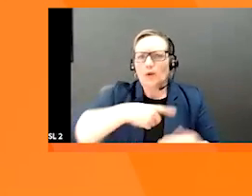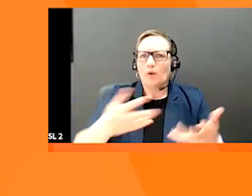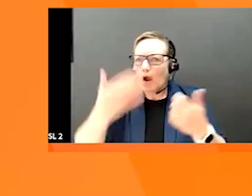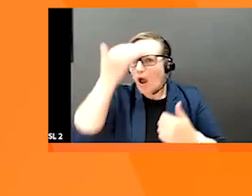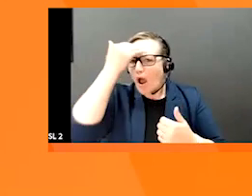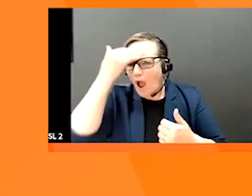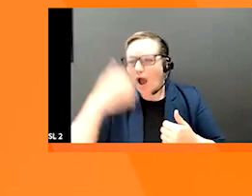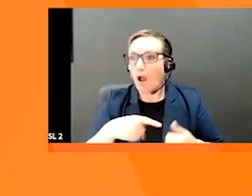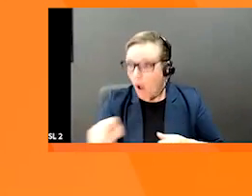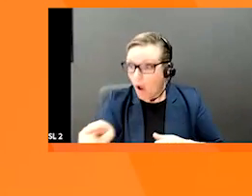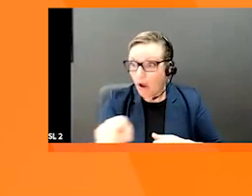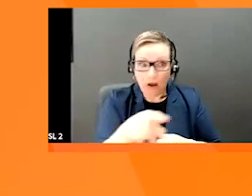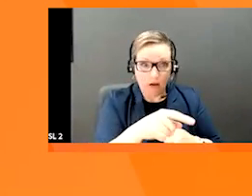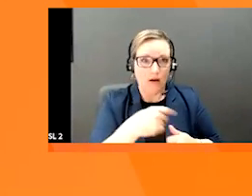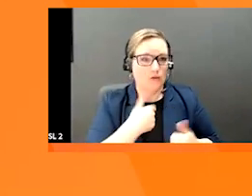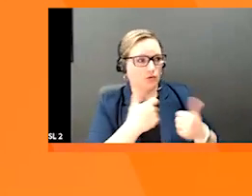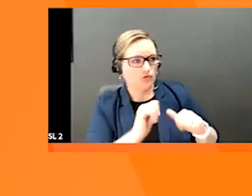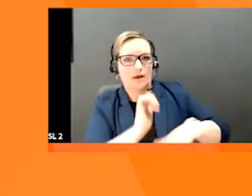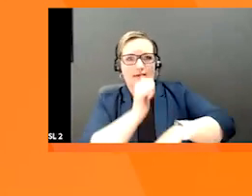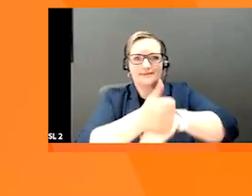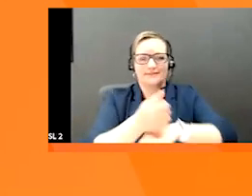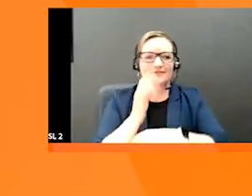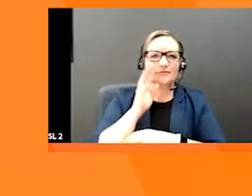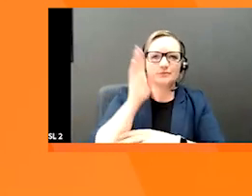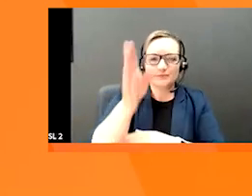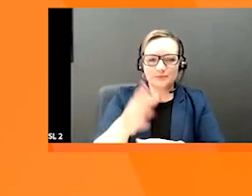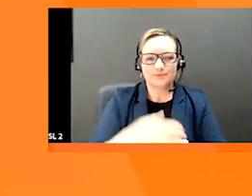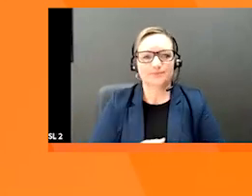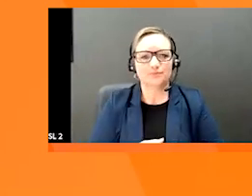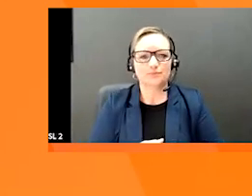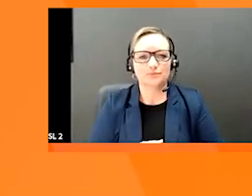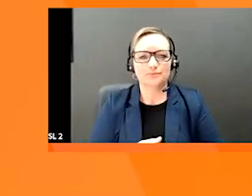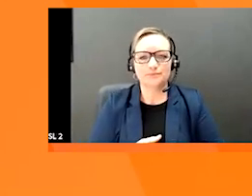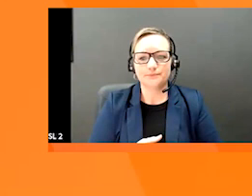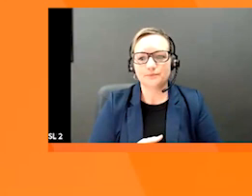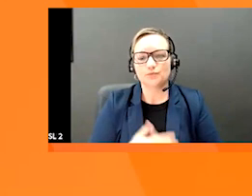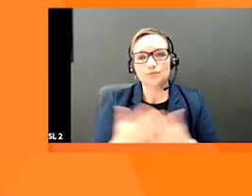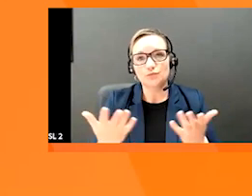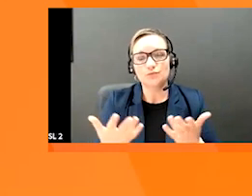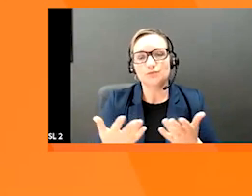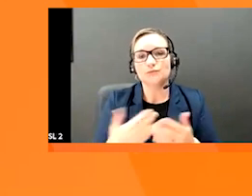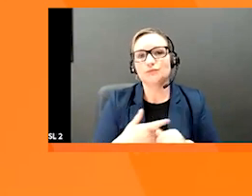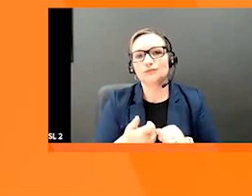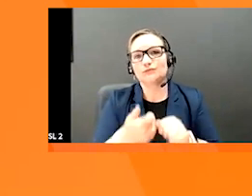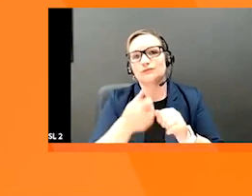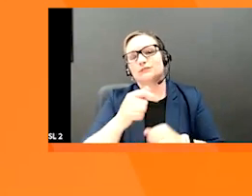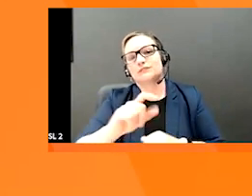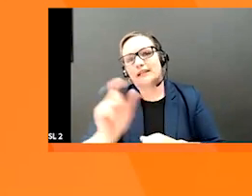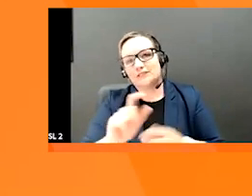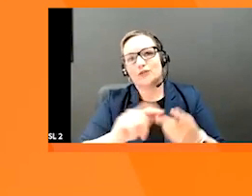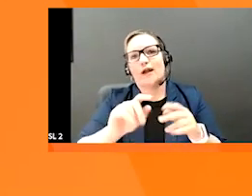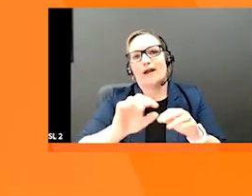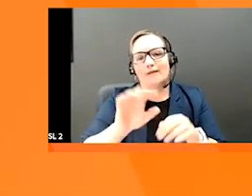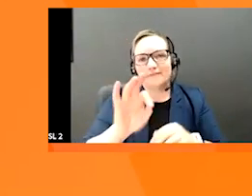we'll we'll try to set that up for our for you in the future. Feel free to follow us on social media and